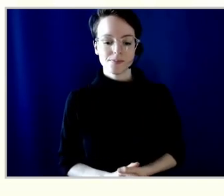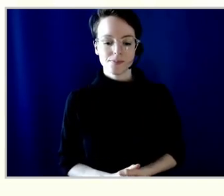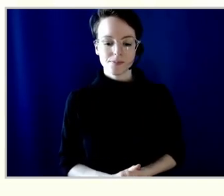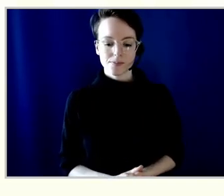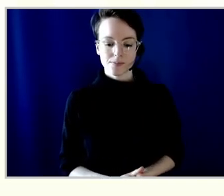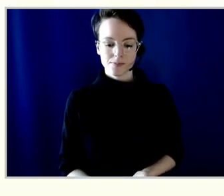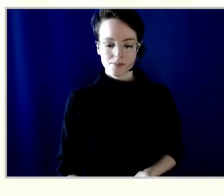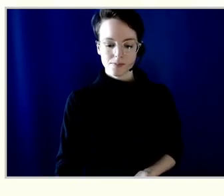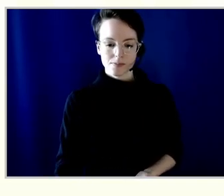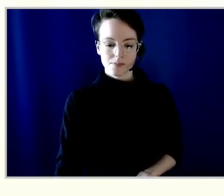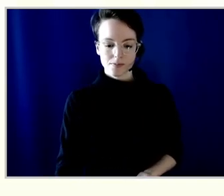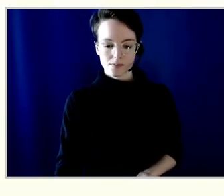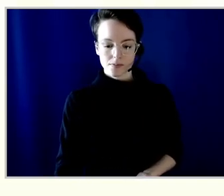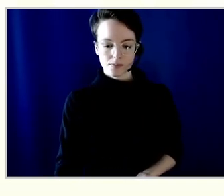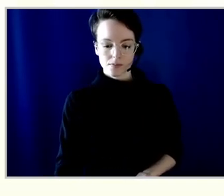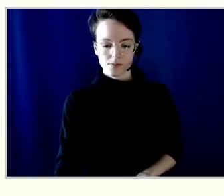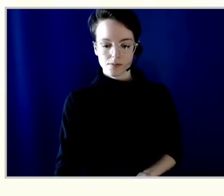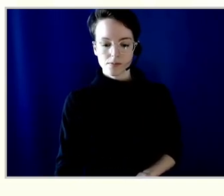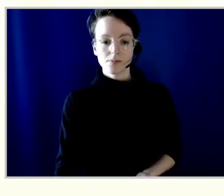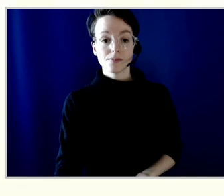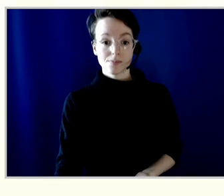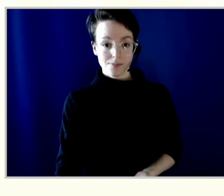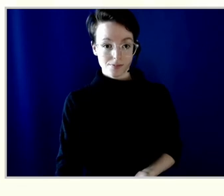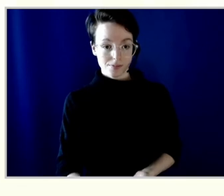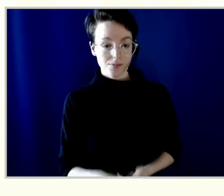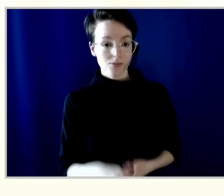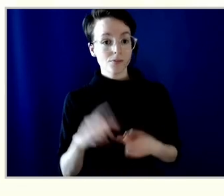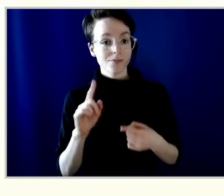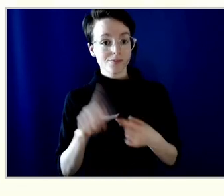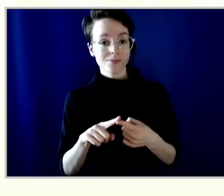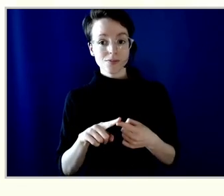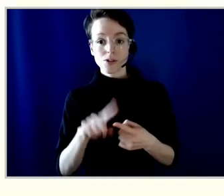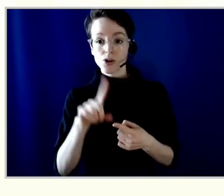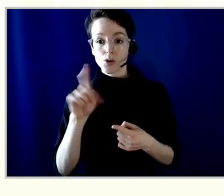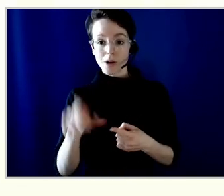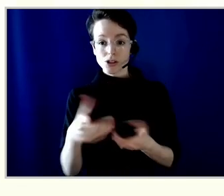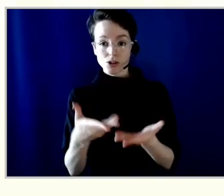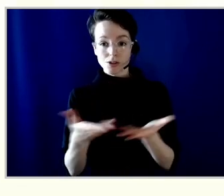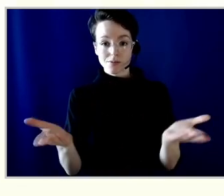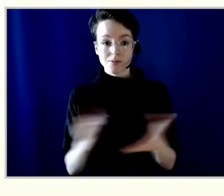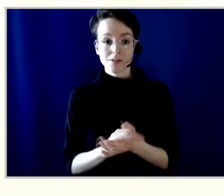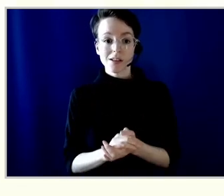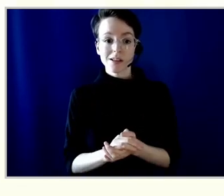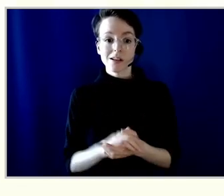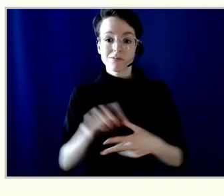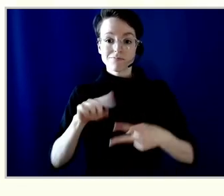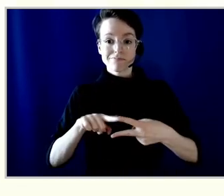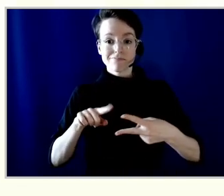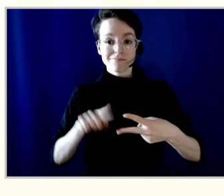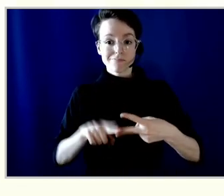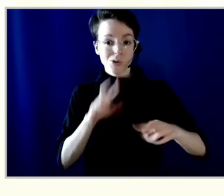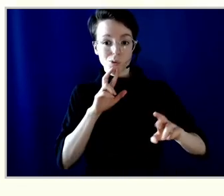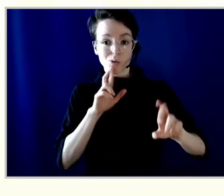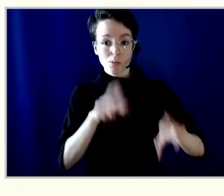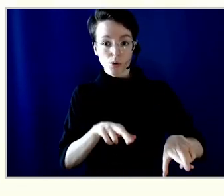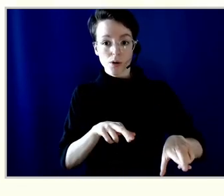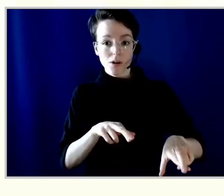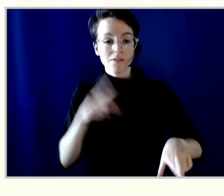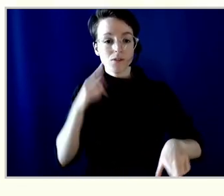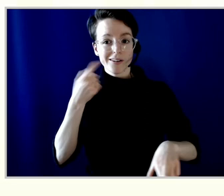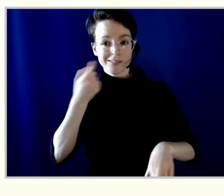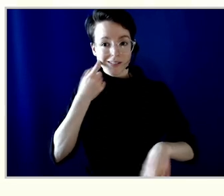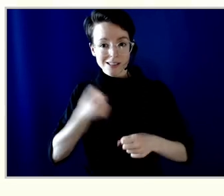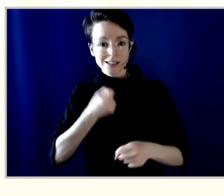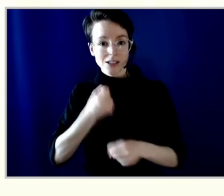The question is, should the external auditors report and the sustainability assurance providers report for the year ended December